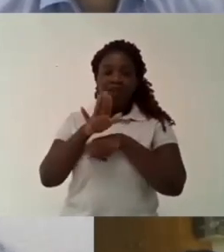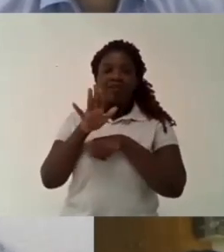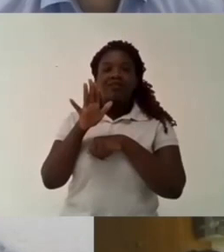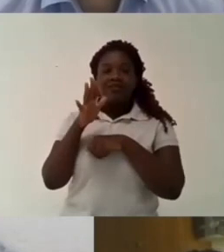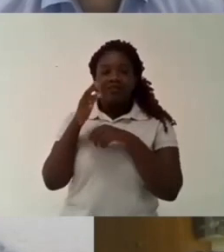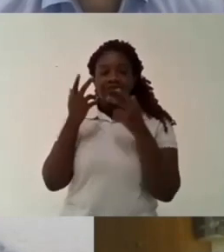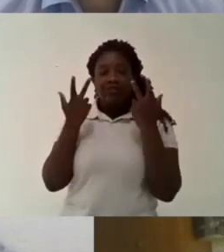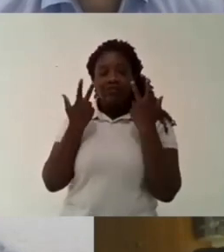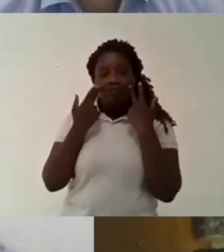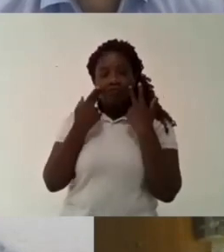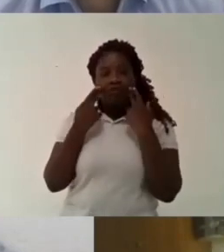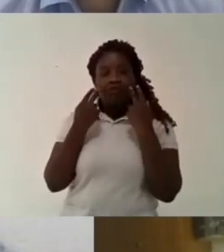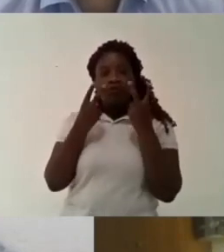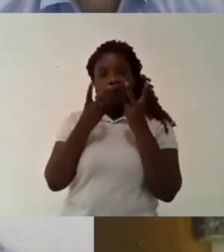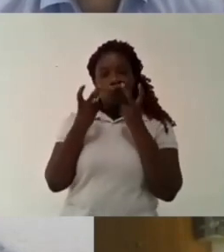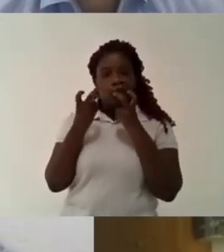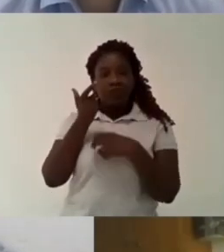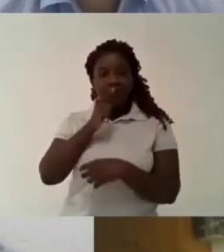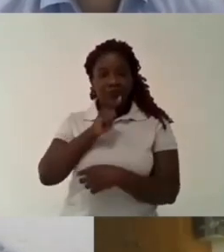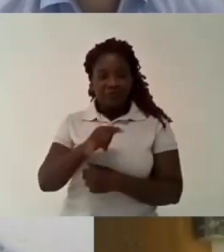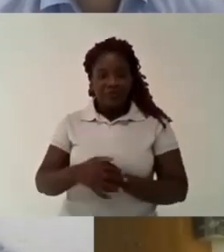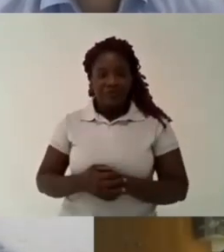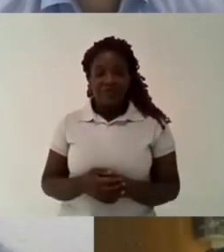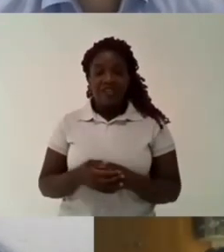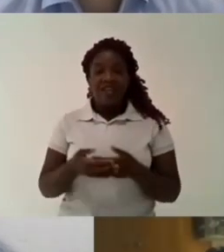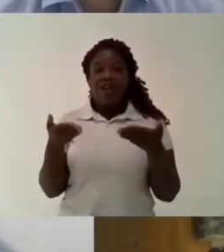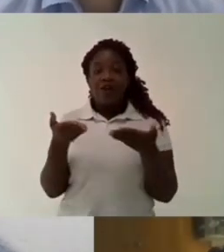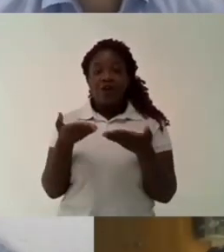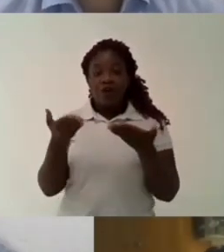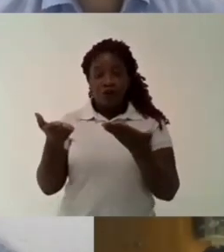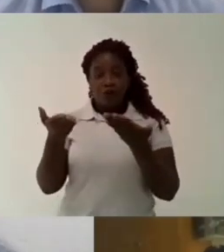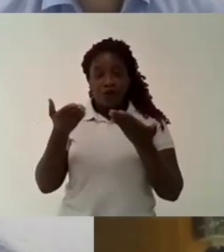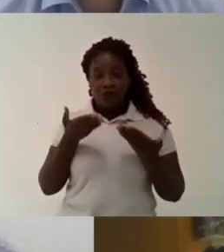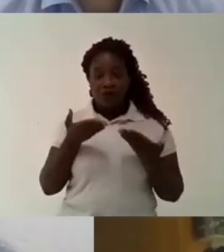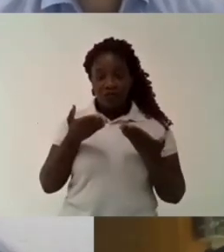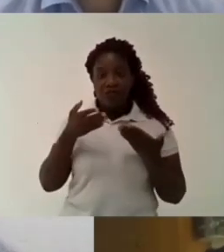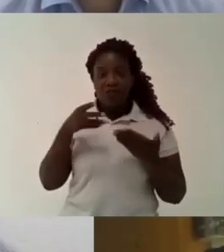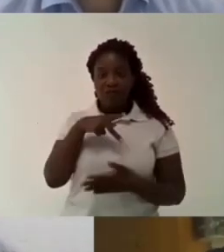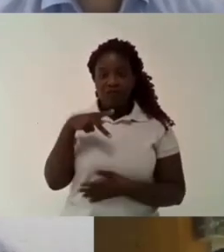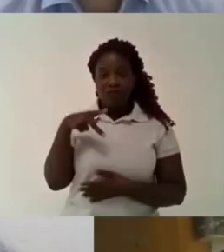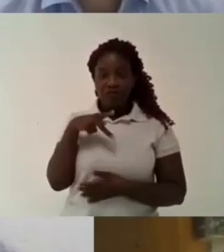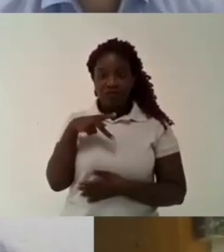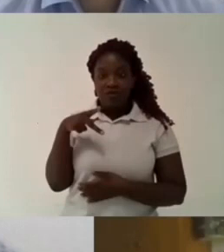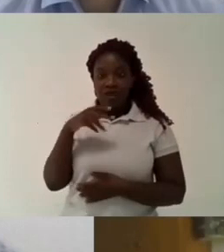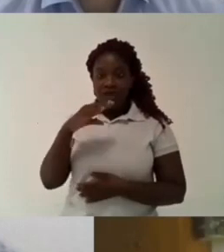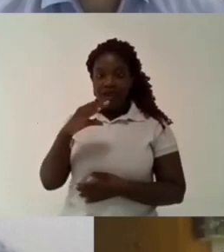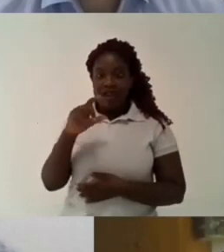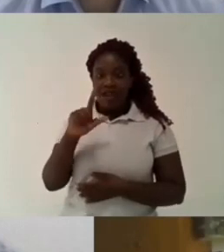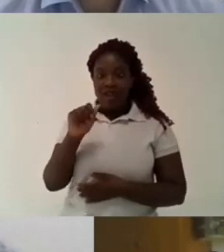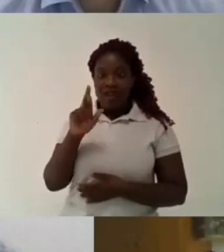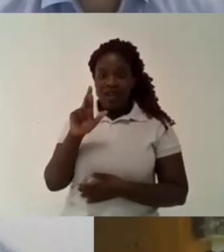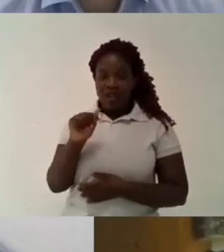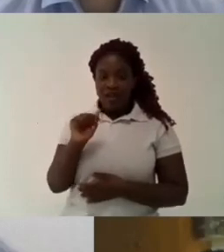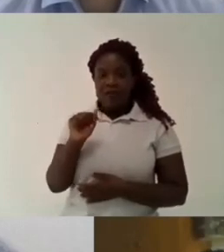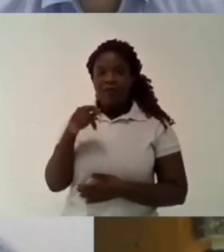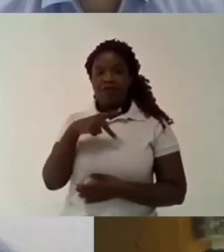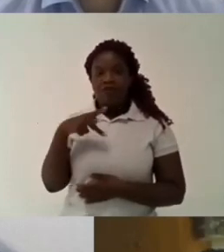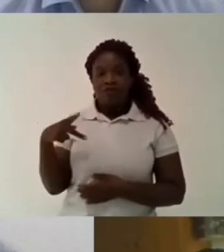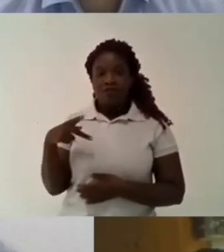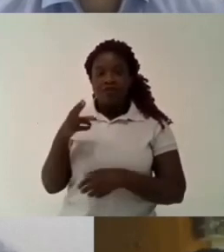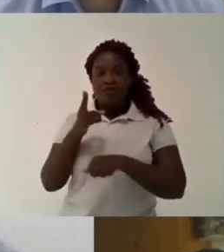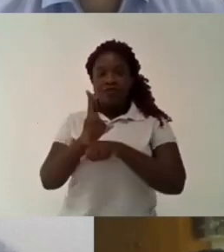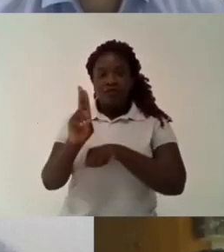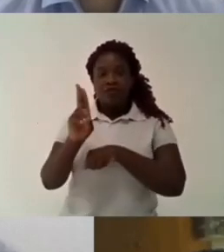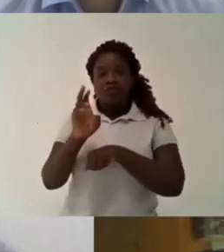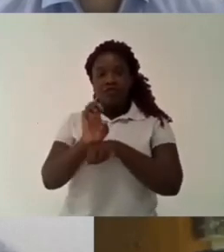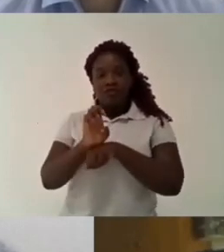um although you read about these things uh it's important to hear directly from the people that are involved with